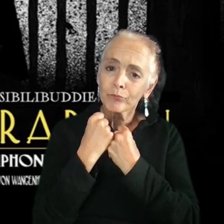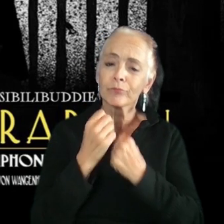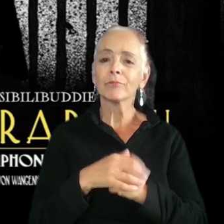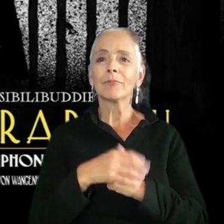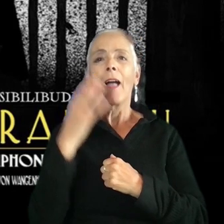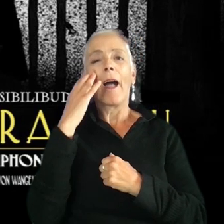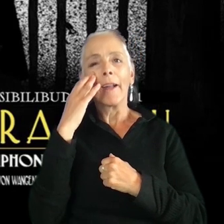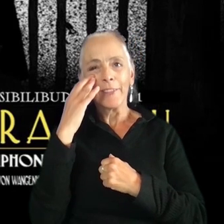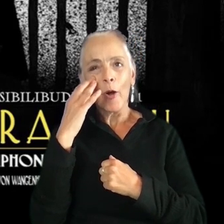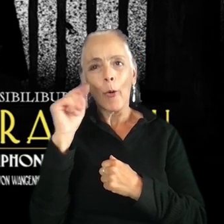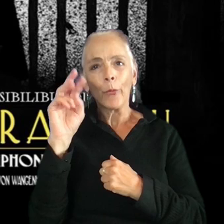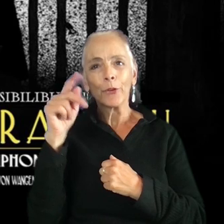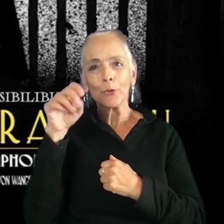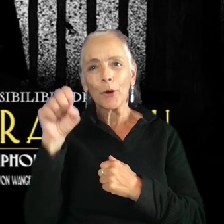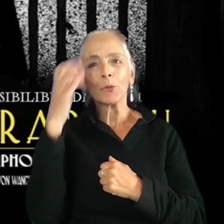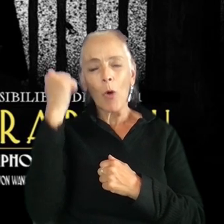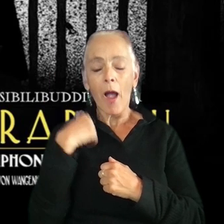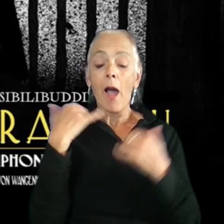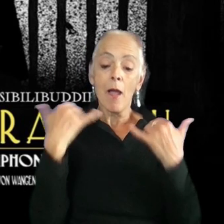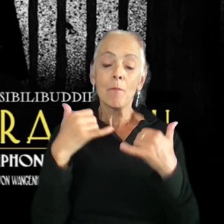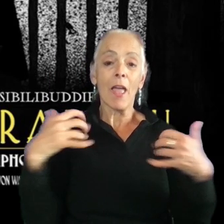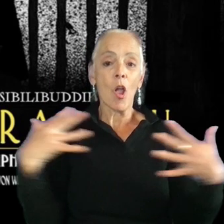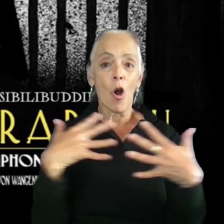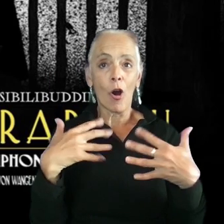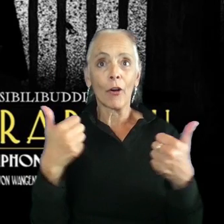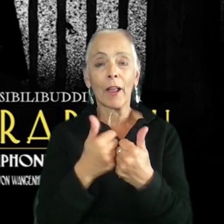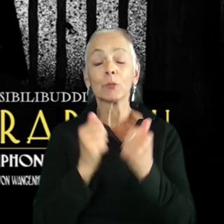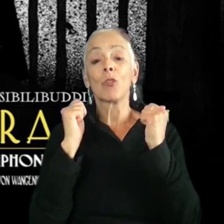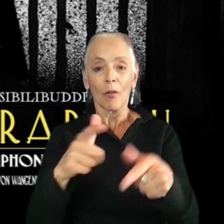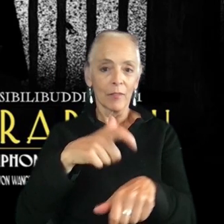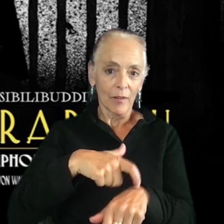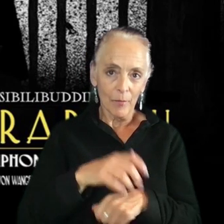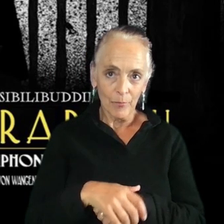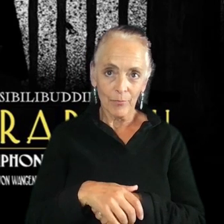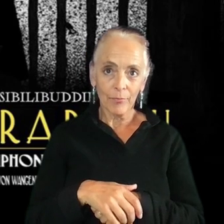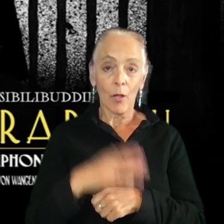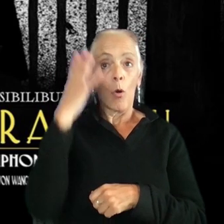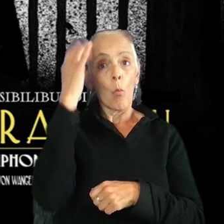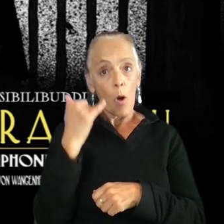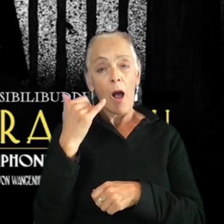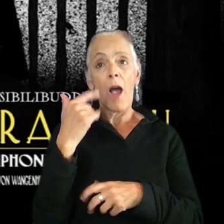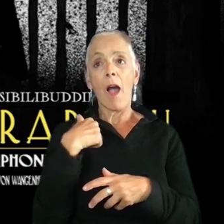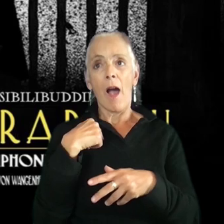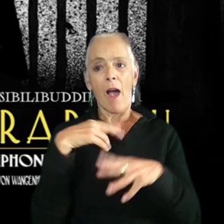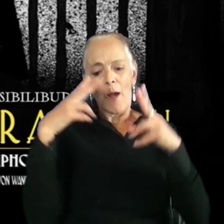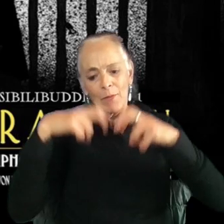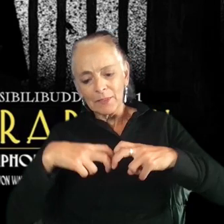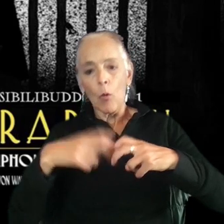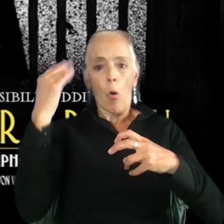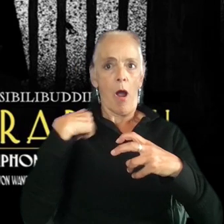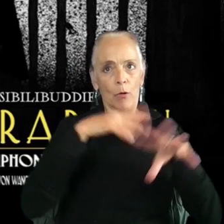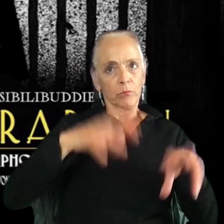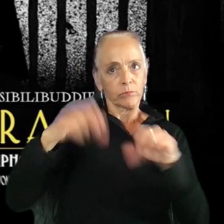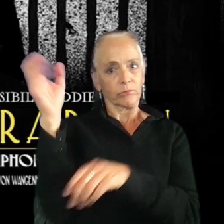tropes are because I play horror games all the time. And the reason that I'm doing this, the reason that we're having this talk